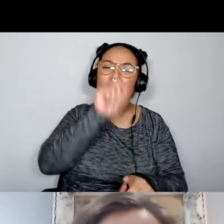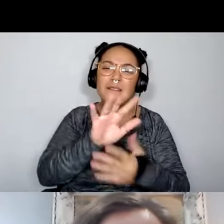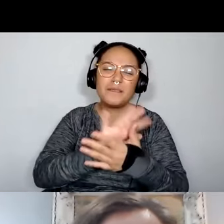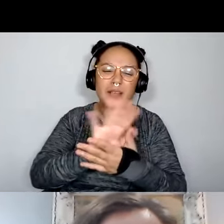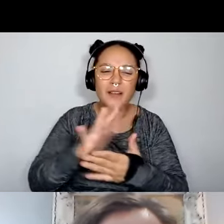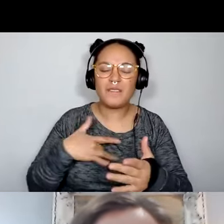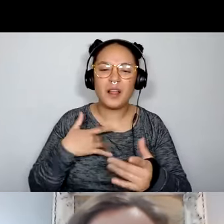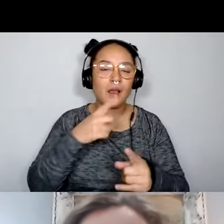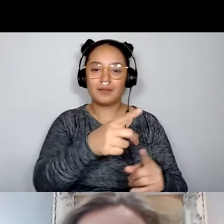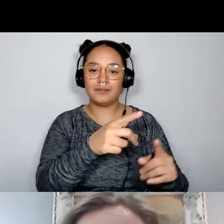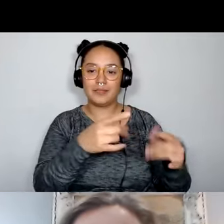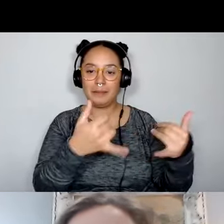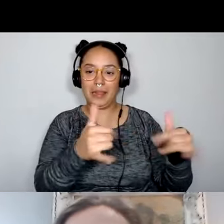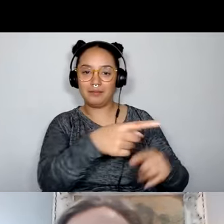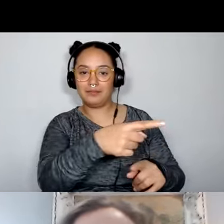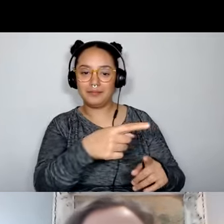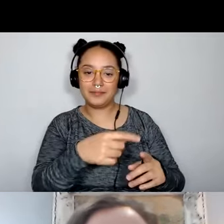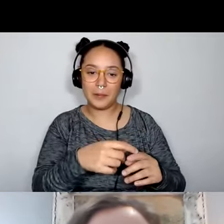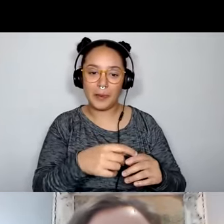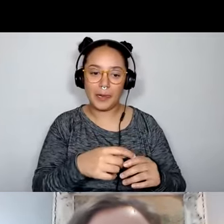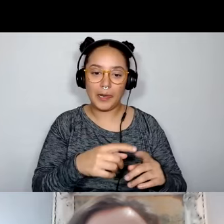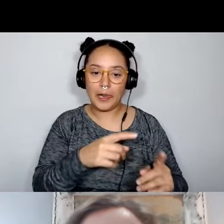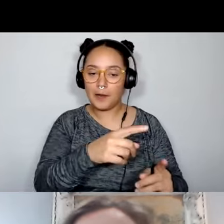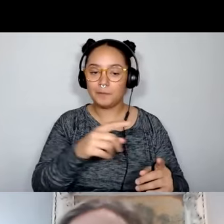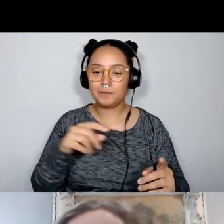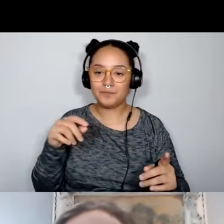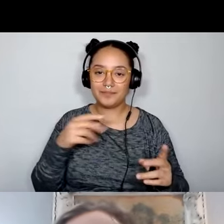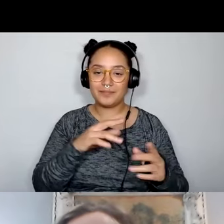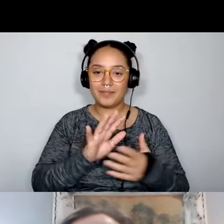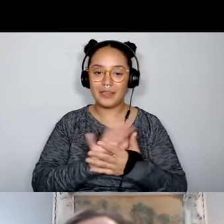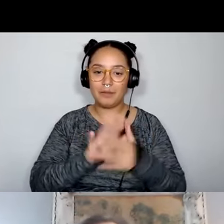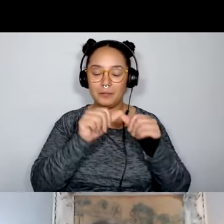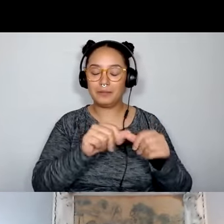great intro to the program.